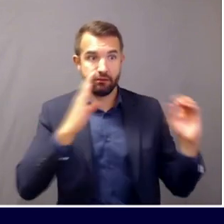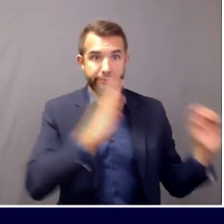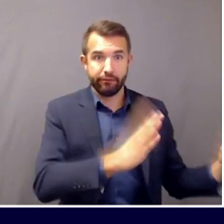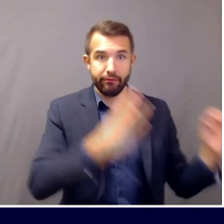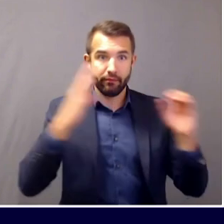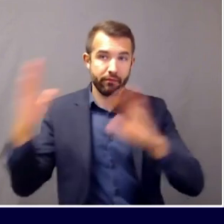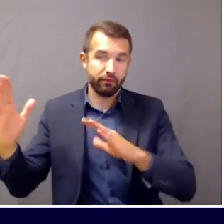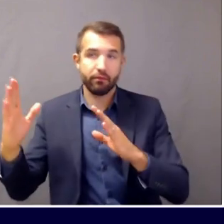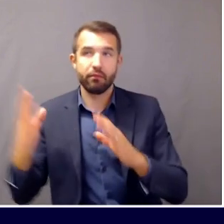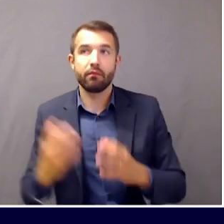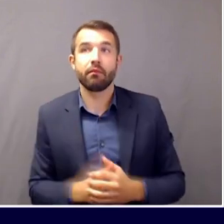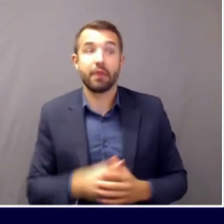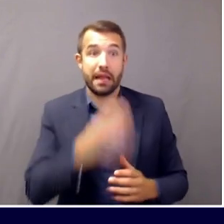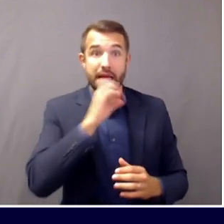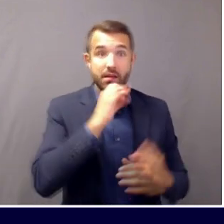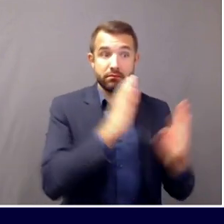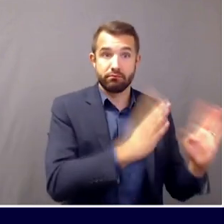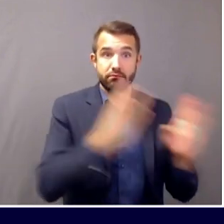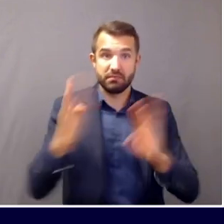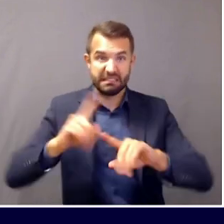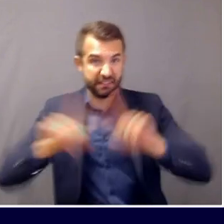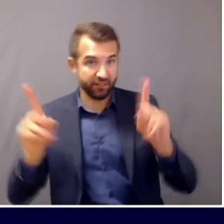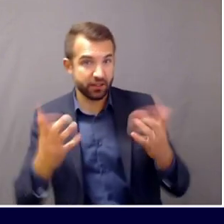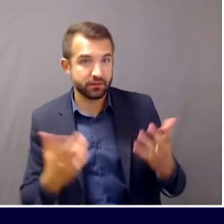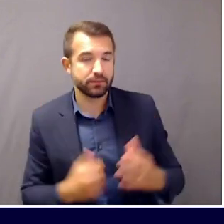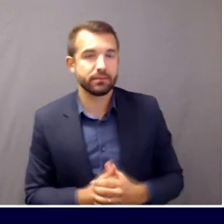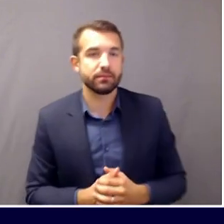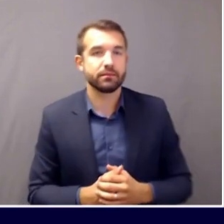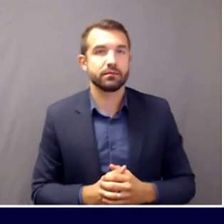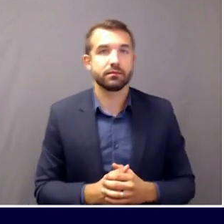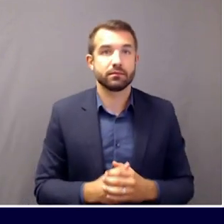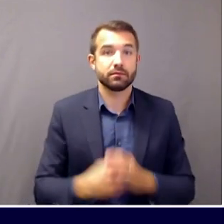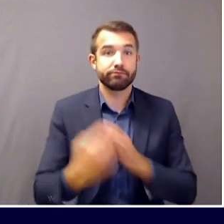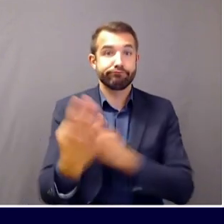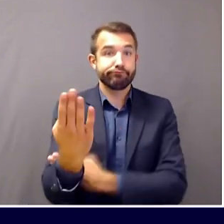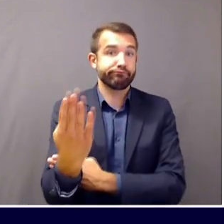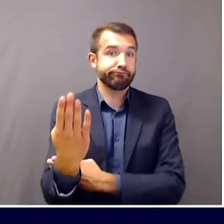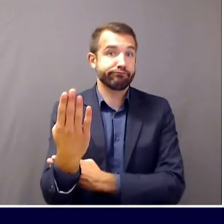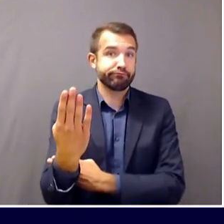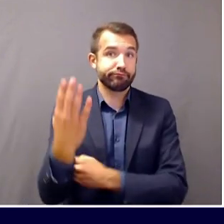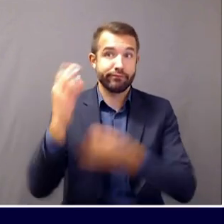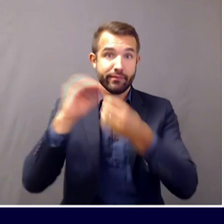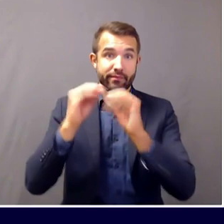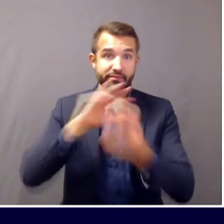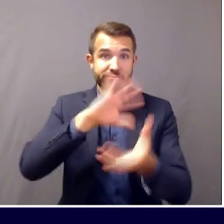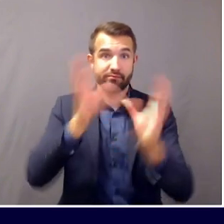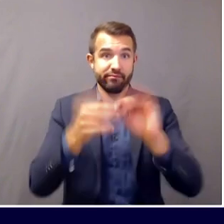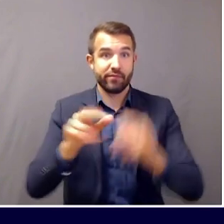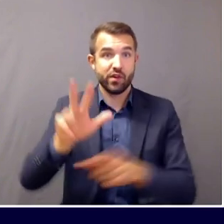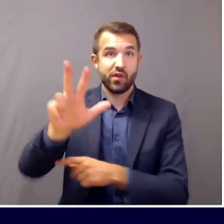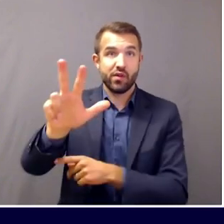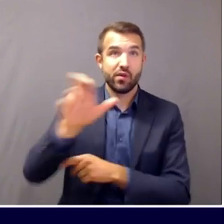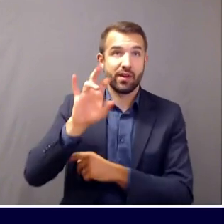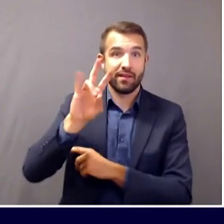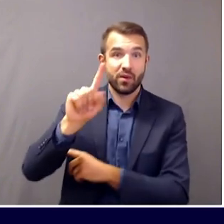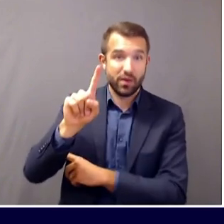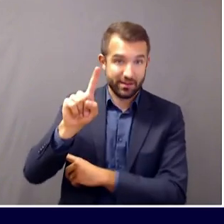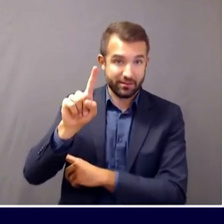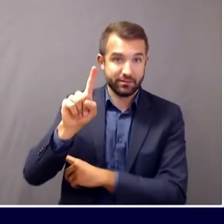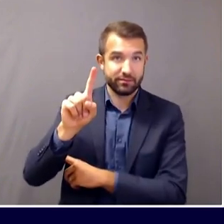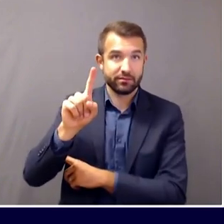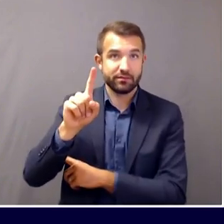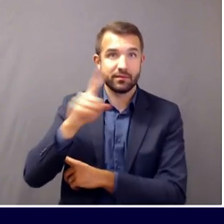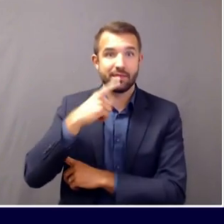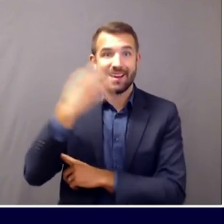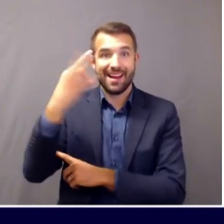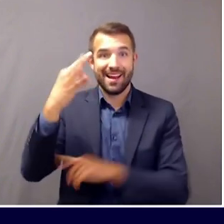morning, there are a total of 371 cases of COVID-19 in children 19 years of